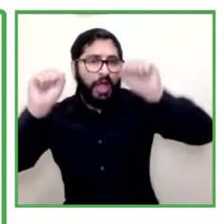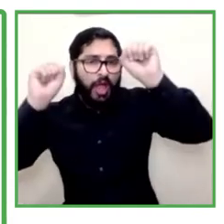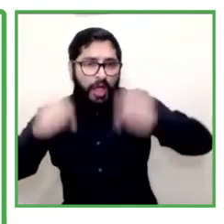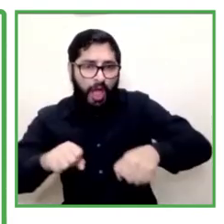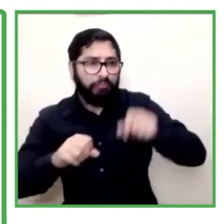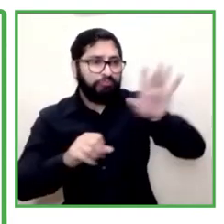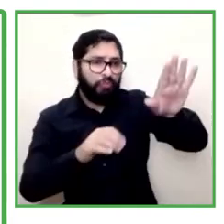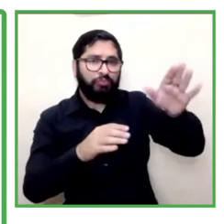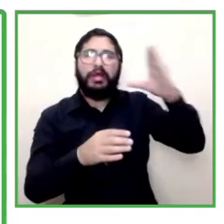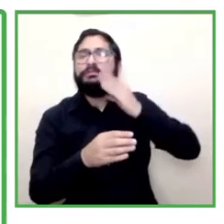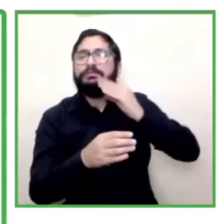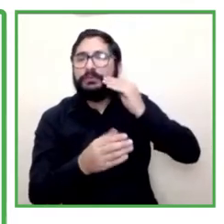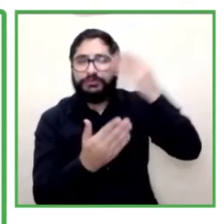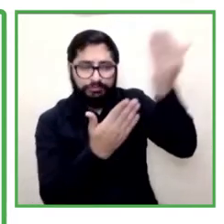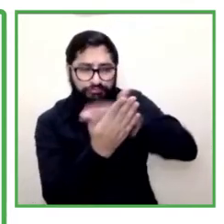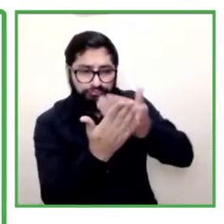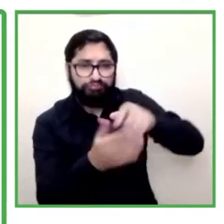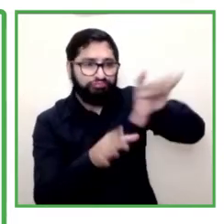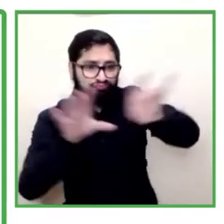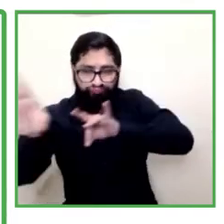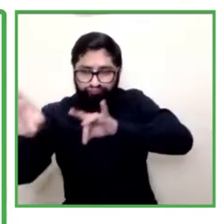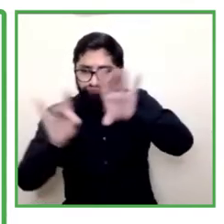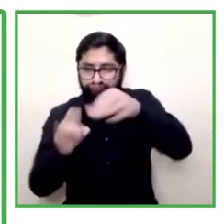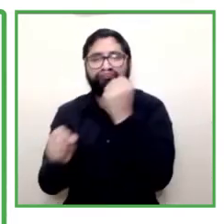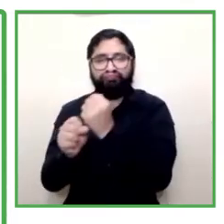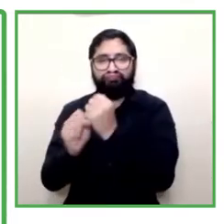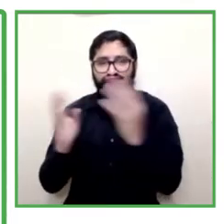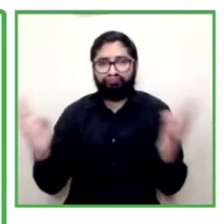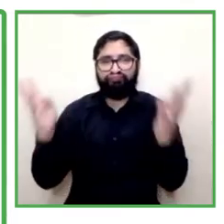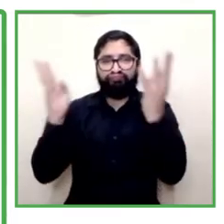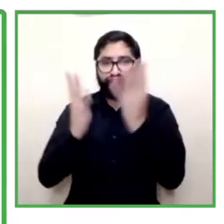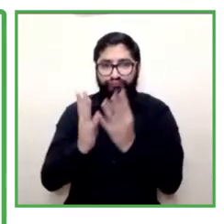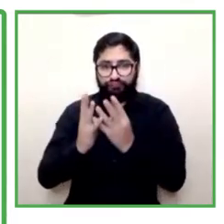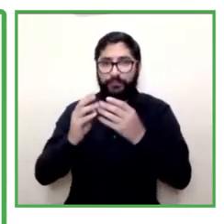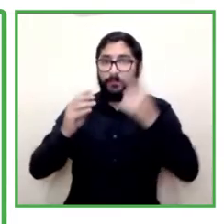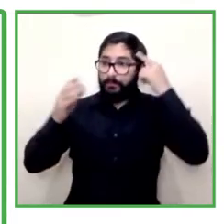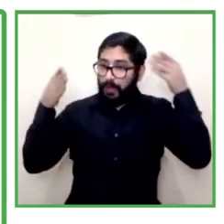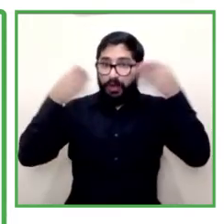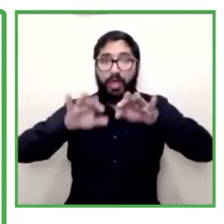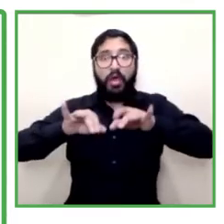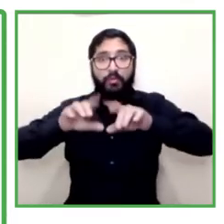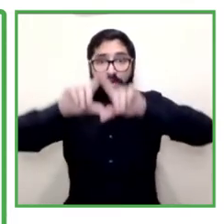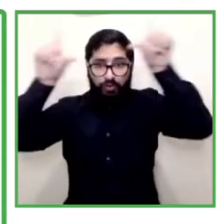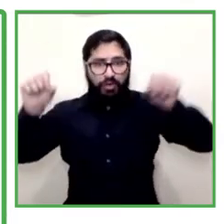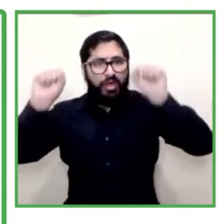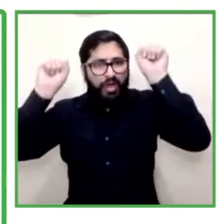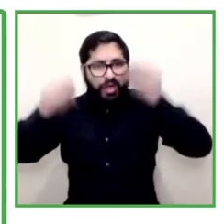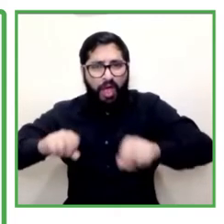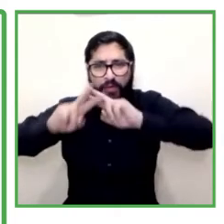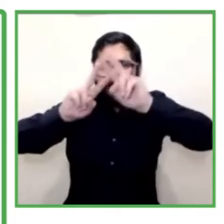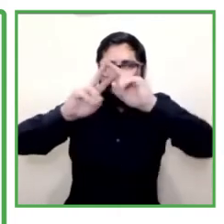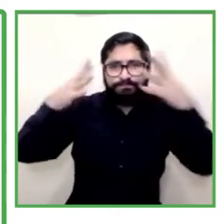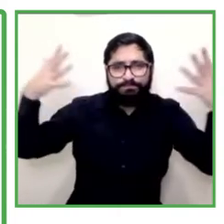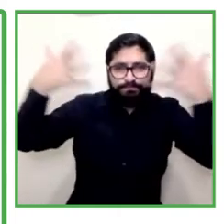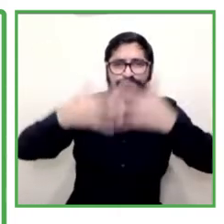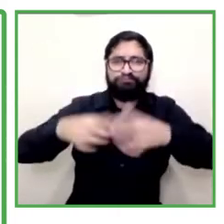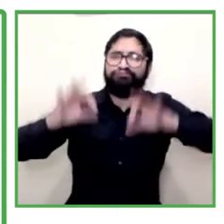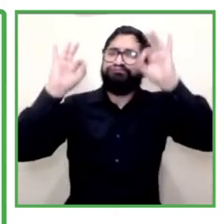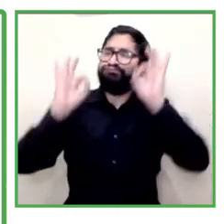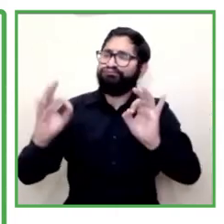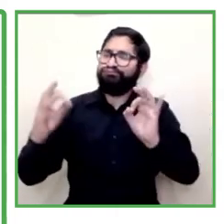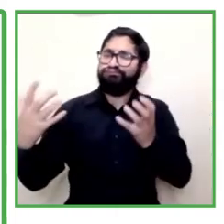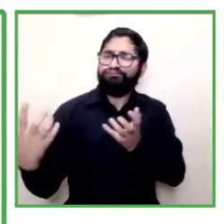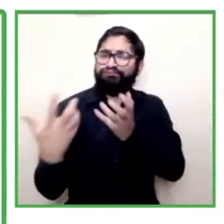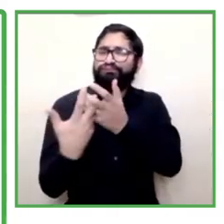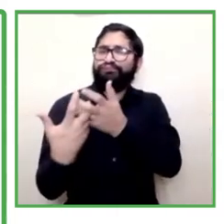with different sponsorships and different platforms that we are are mobilizing and we are mobilizing which is